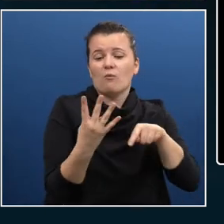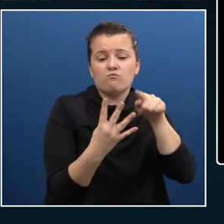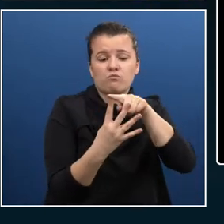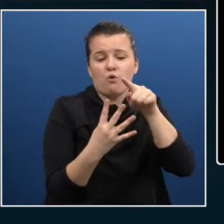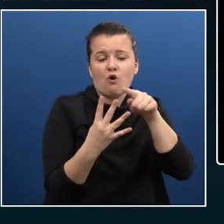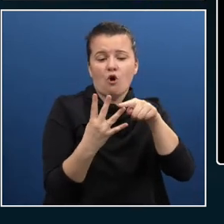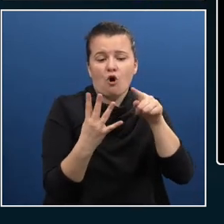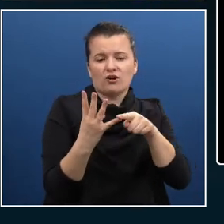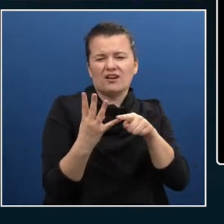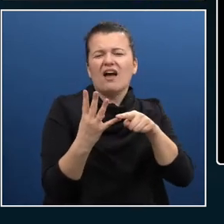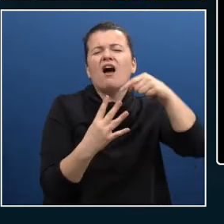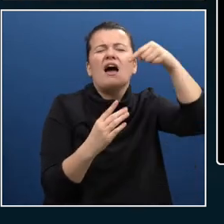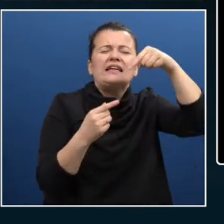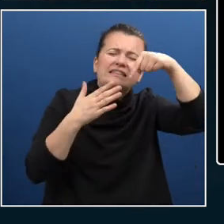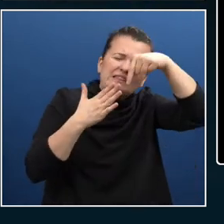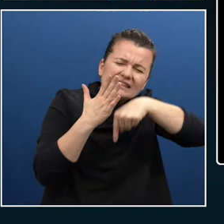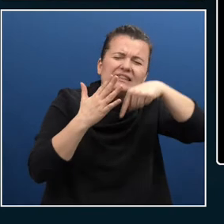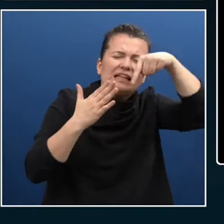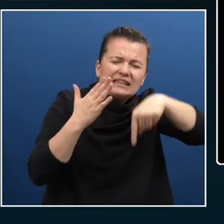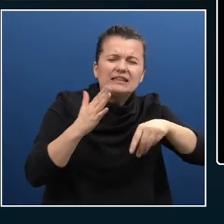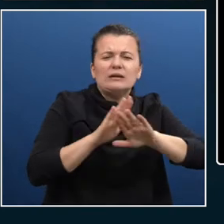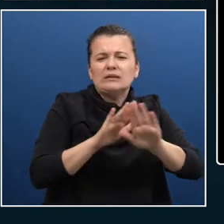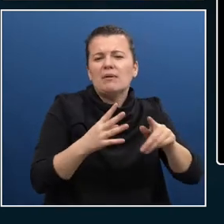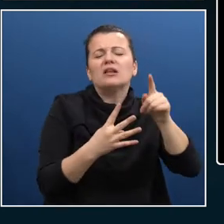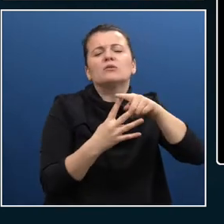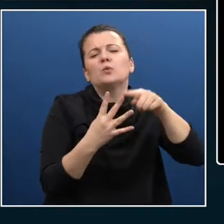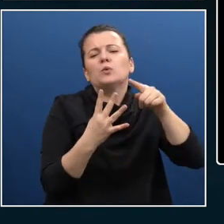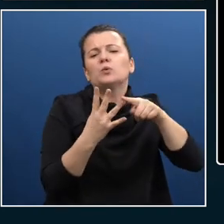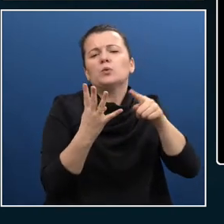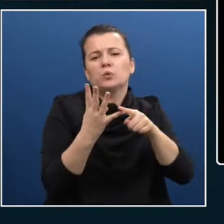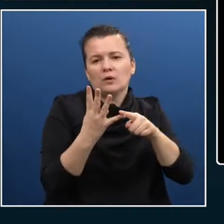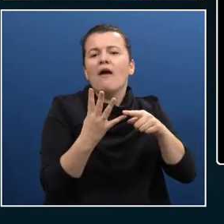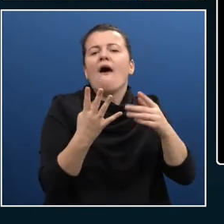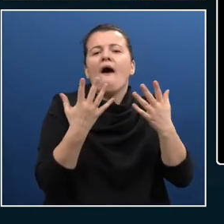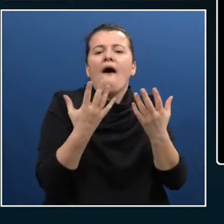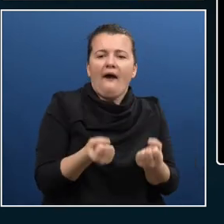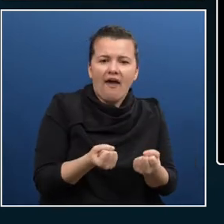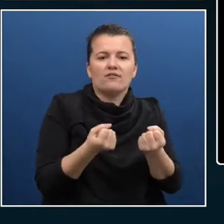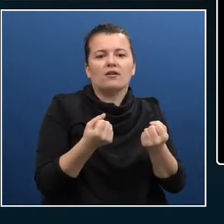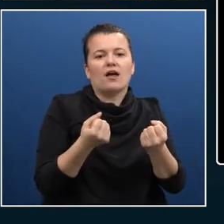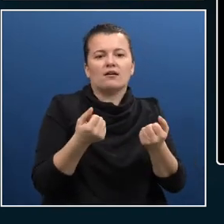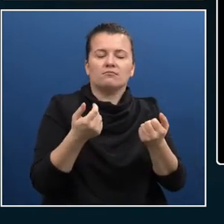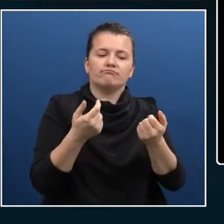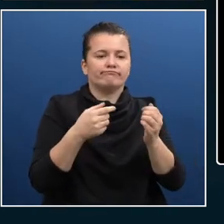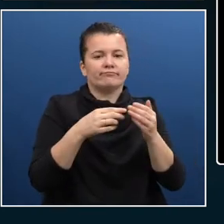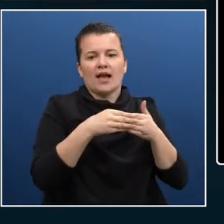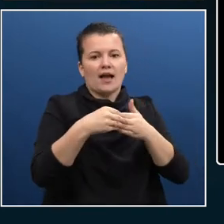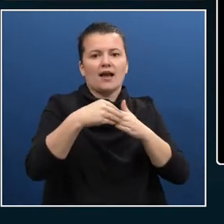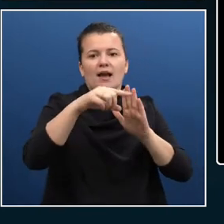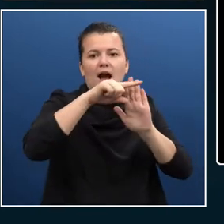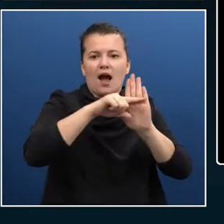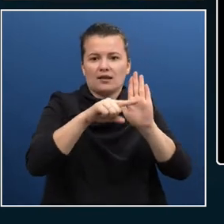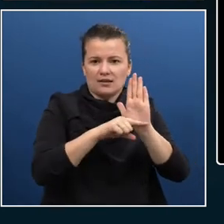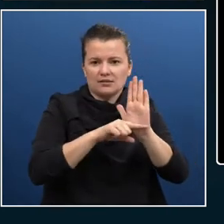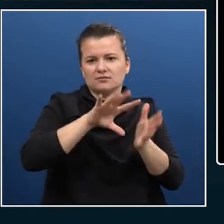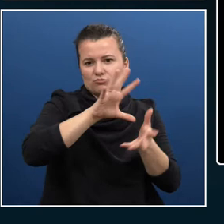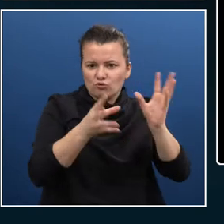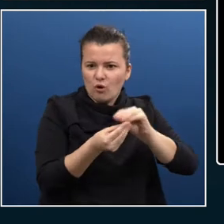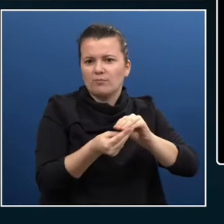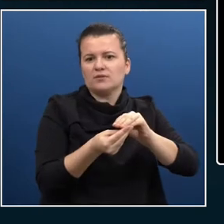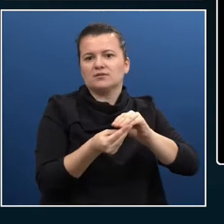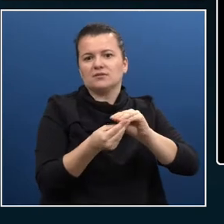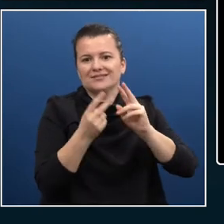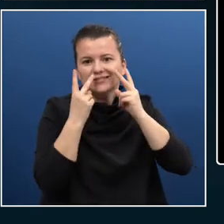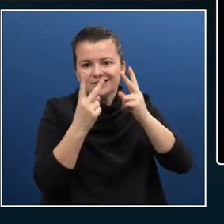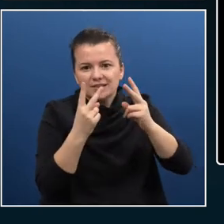detail. But they're defined by the Web Center for Accessible Guidelines as perceivable, operable, understandable, and robust. Perceivable. Can you see it?